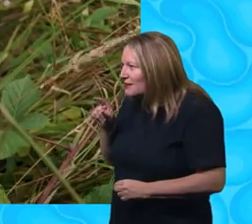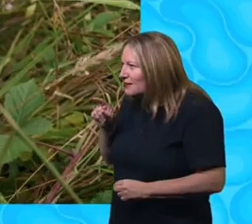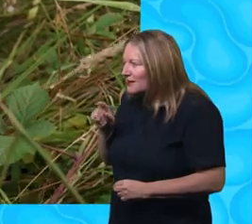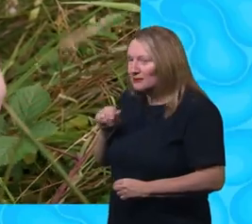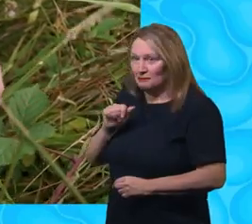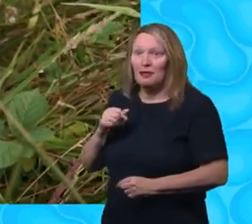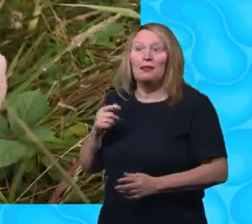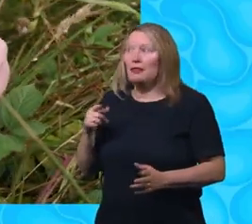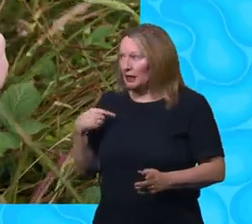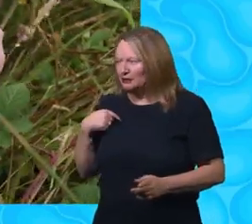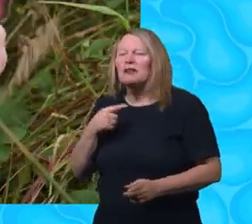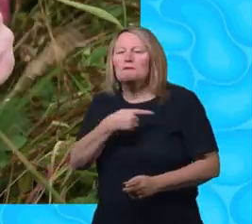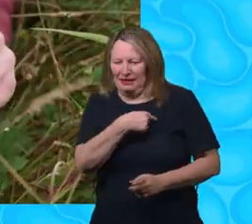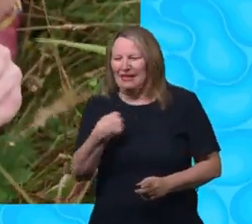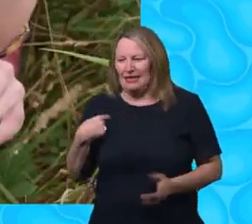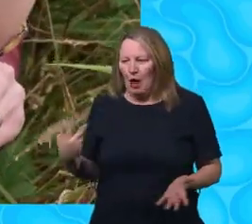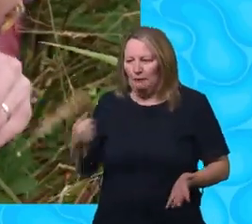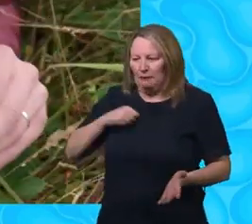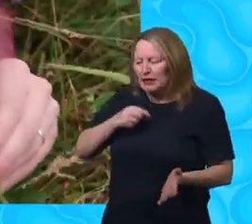And then you. Me?